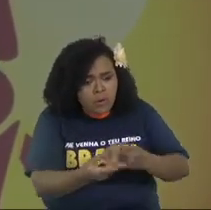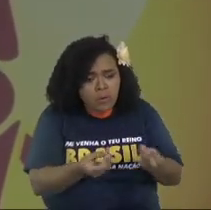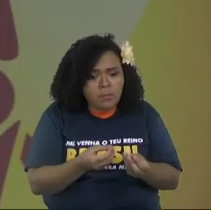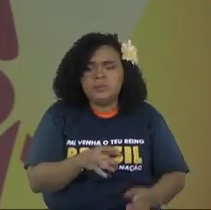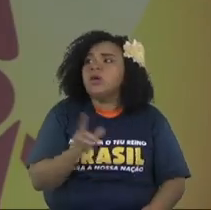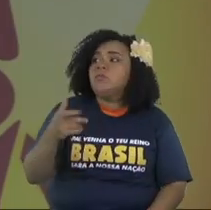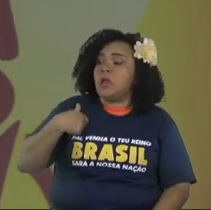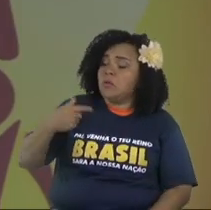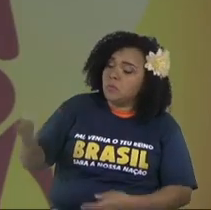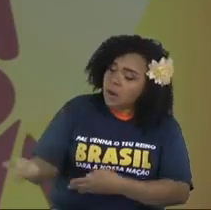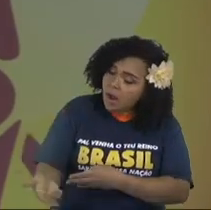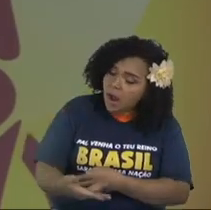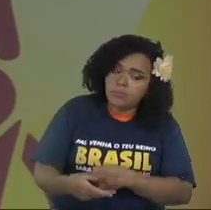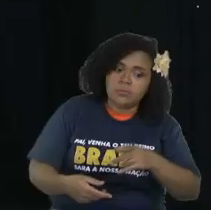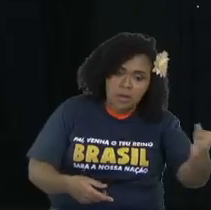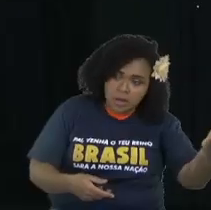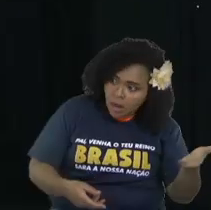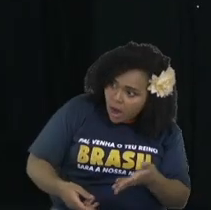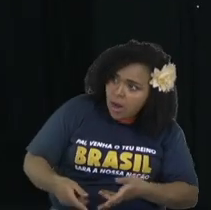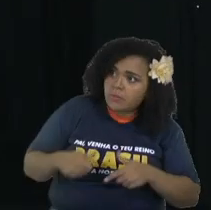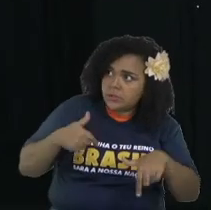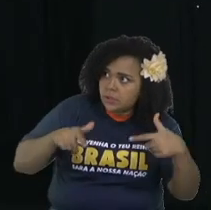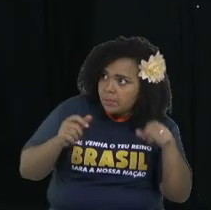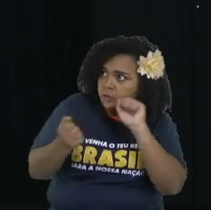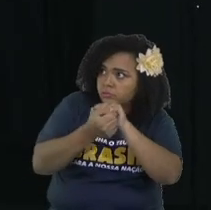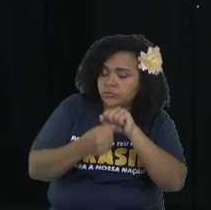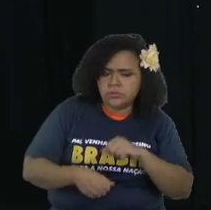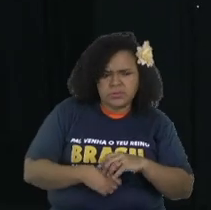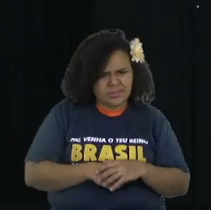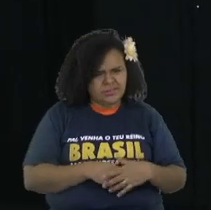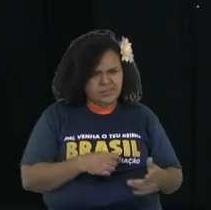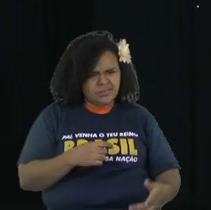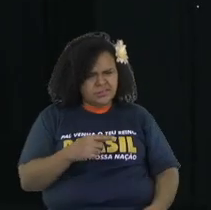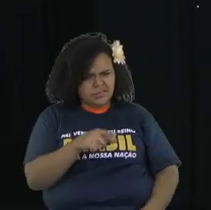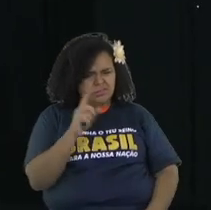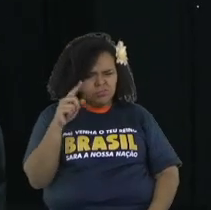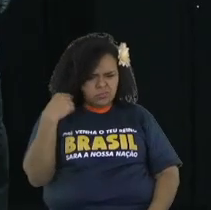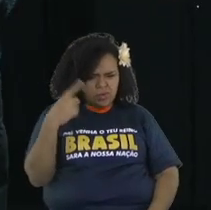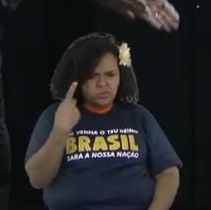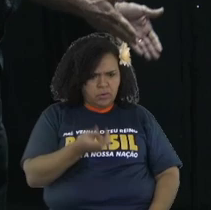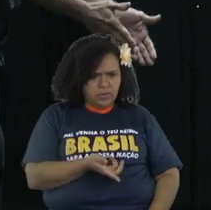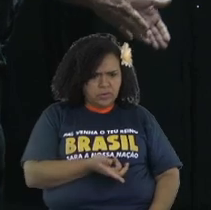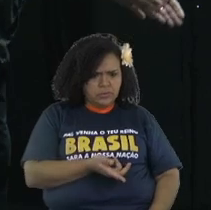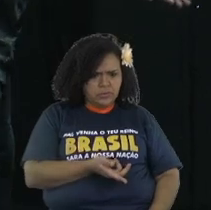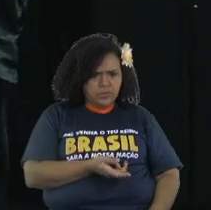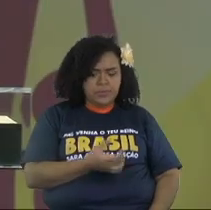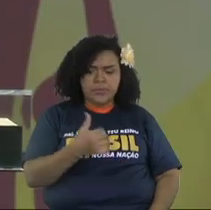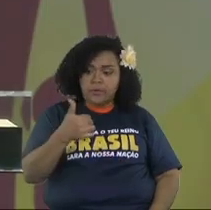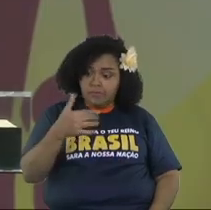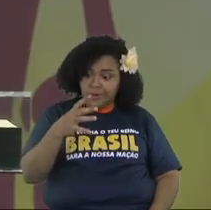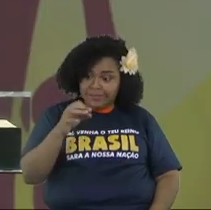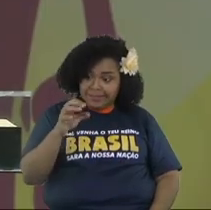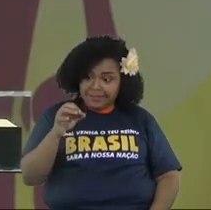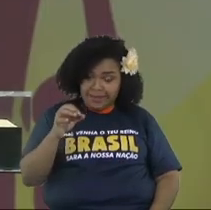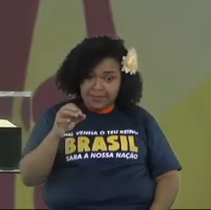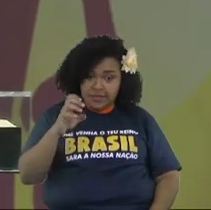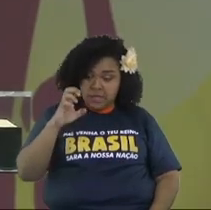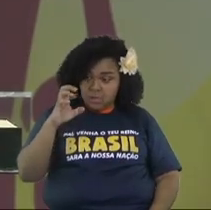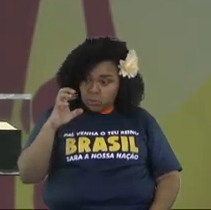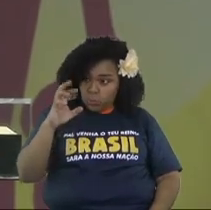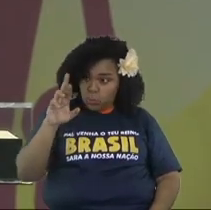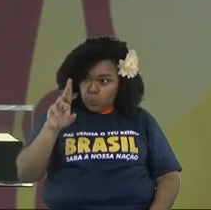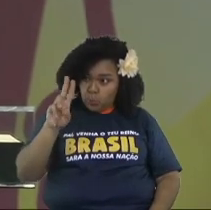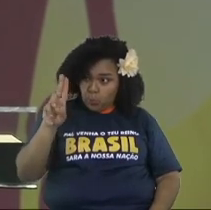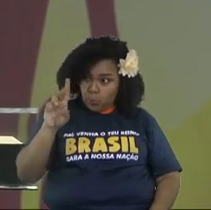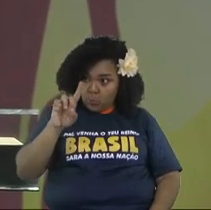yeah but we're sort of doing in turns and I said you're crazy because you're gonna get like